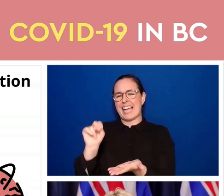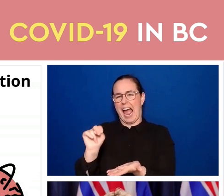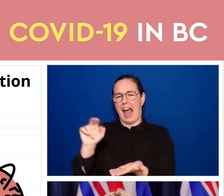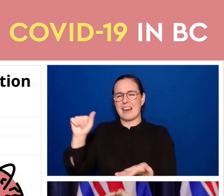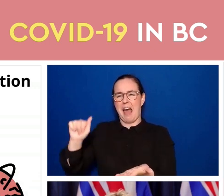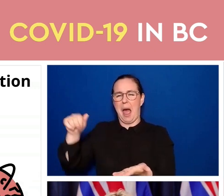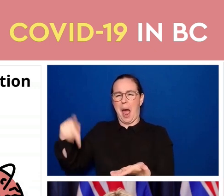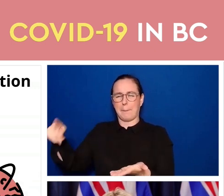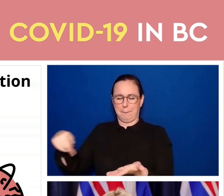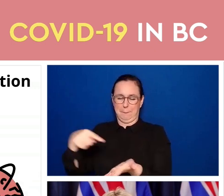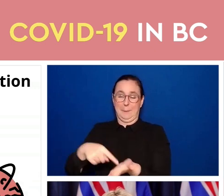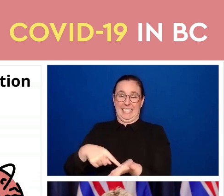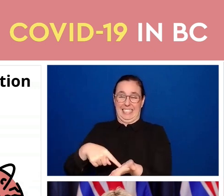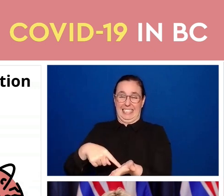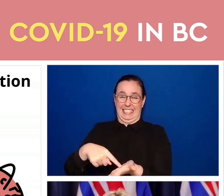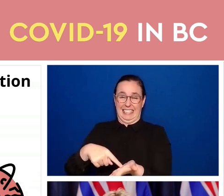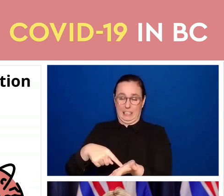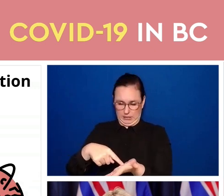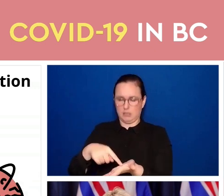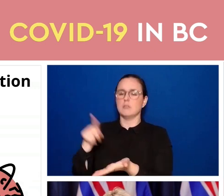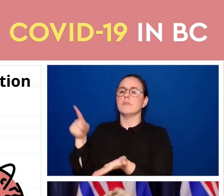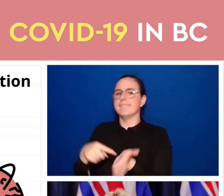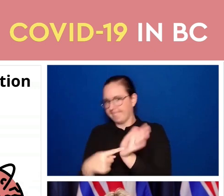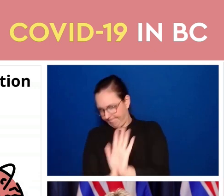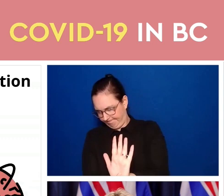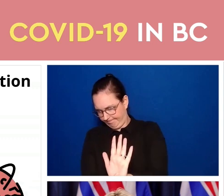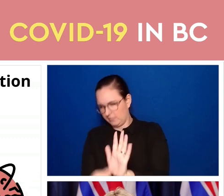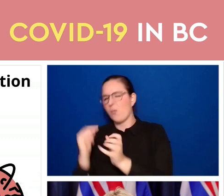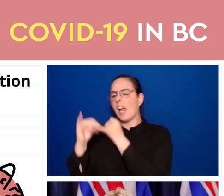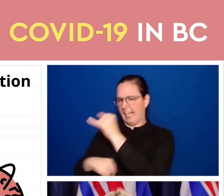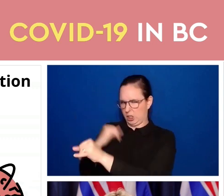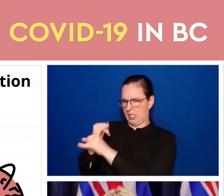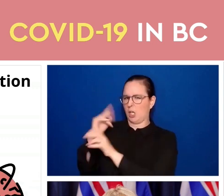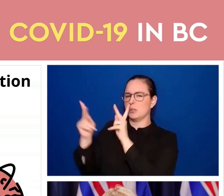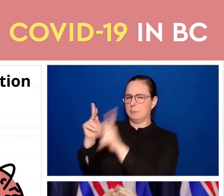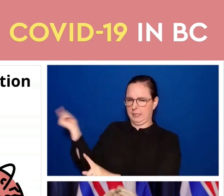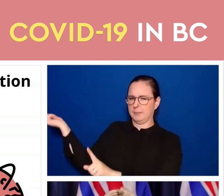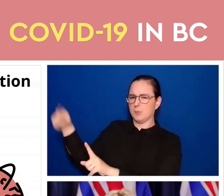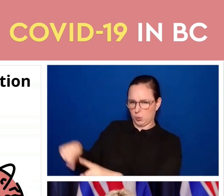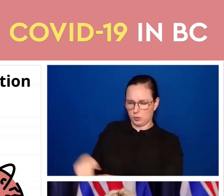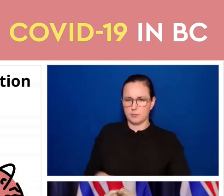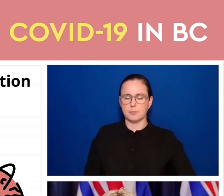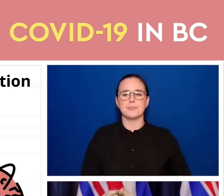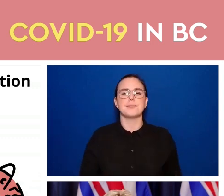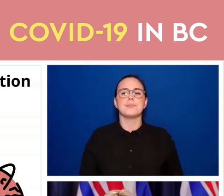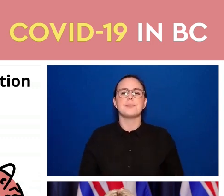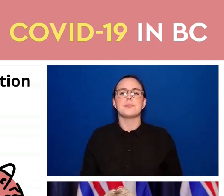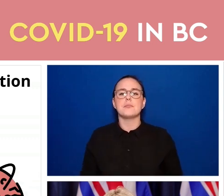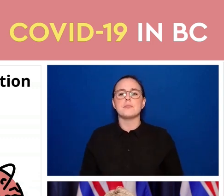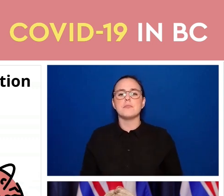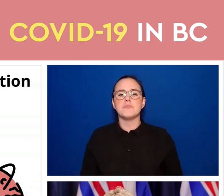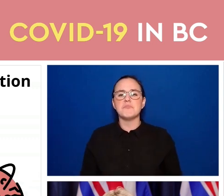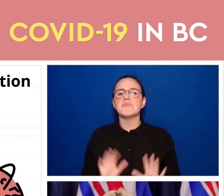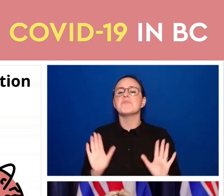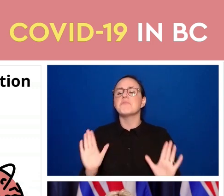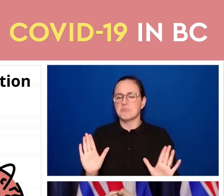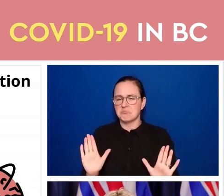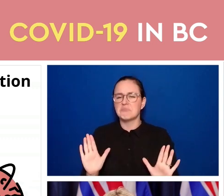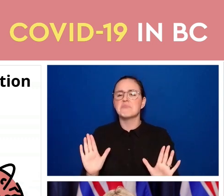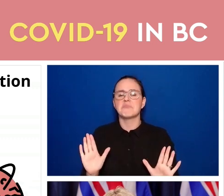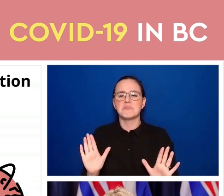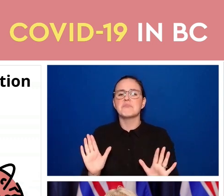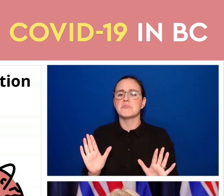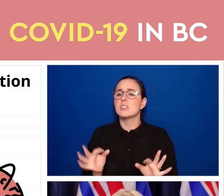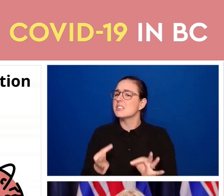So we've tried to make this as simple and as practical as possible to make it as easy as possible for those of us who are immunized to